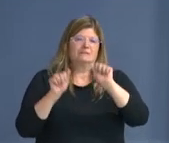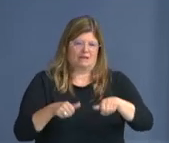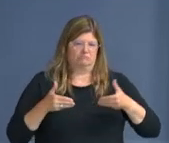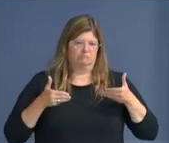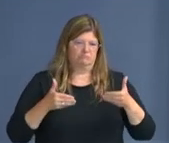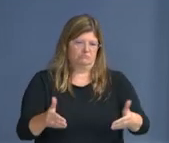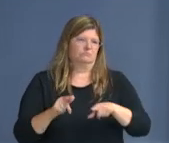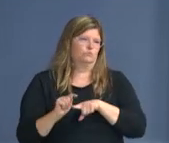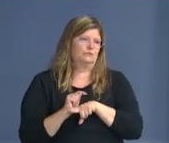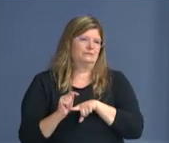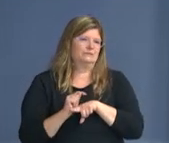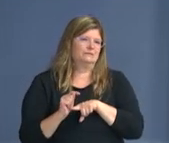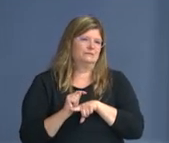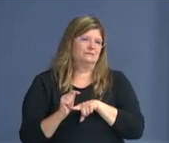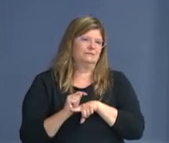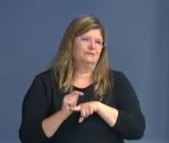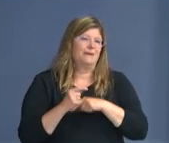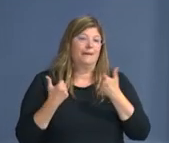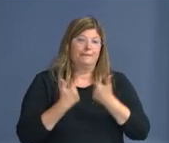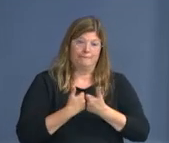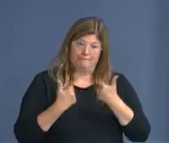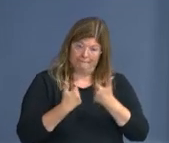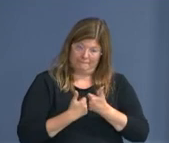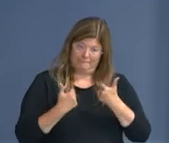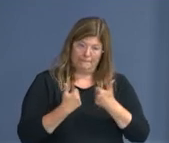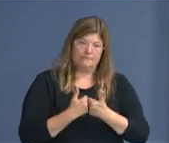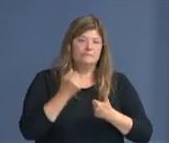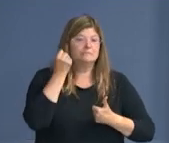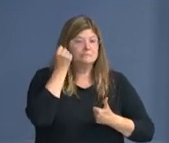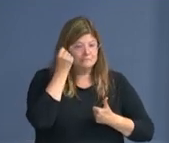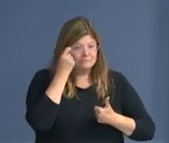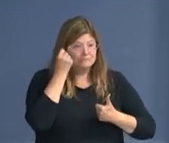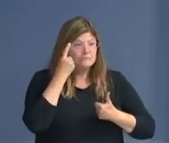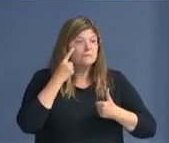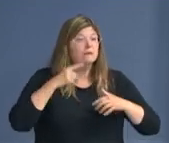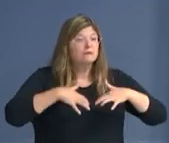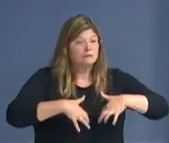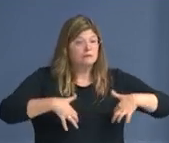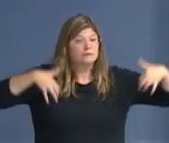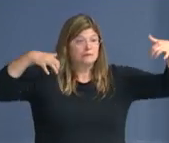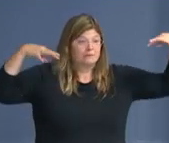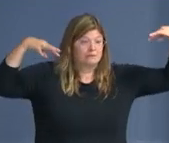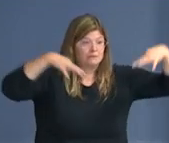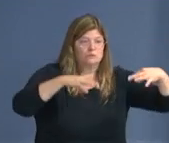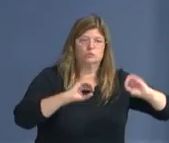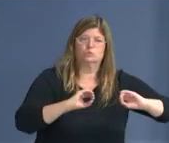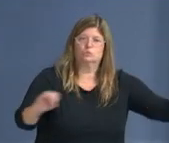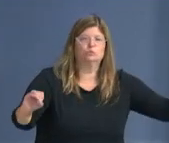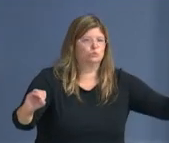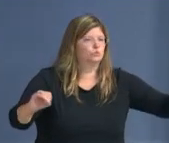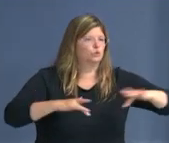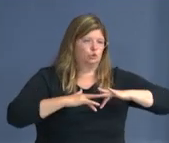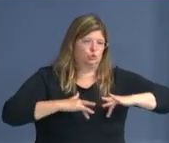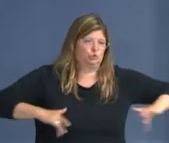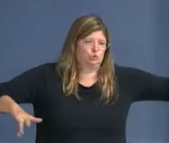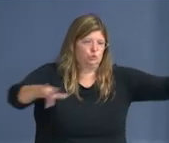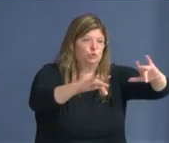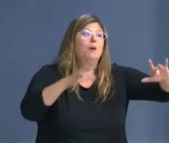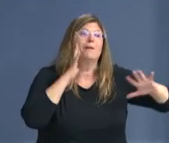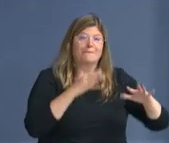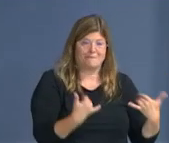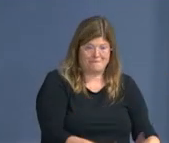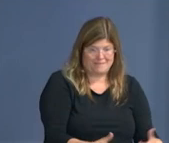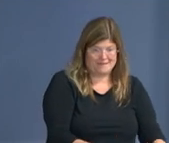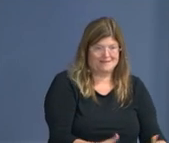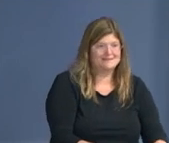games, no spectators. Okay. All right. So, yes. Can